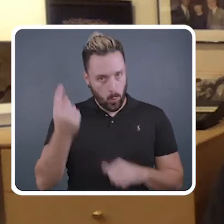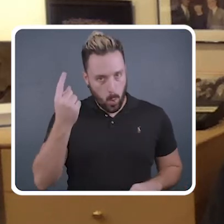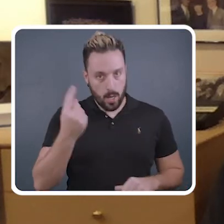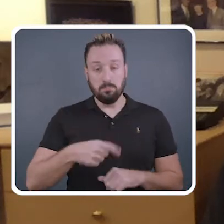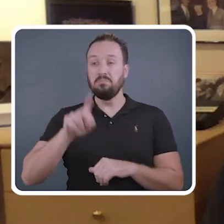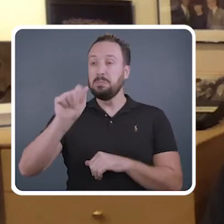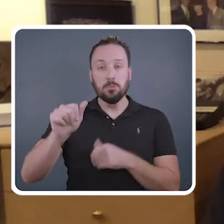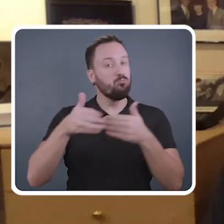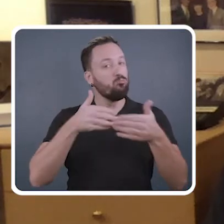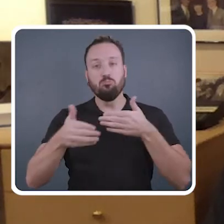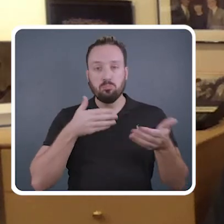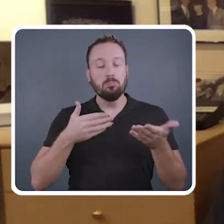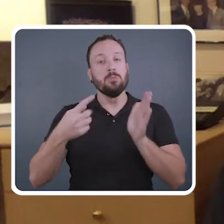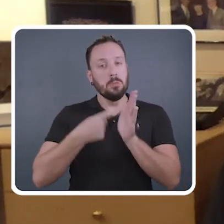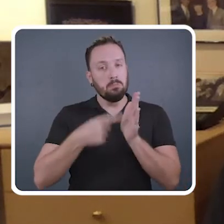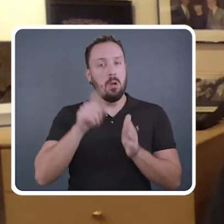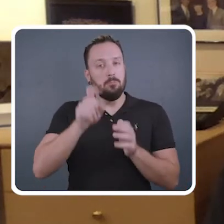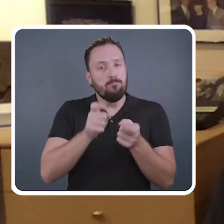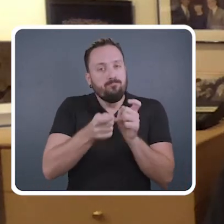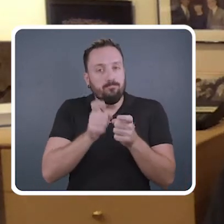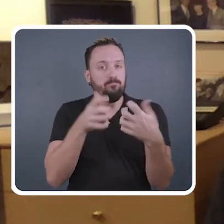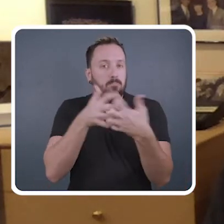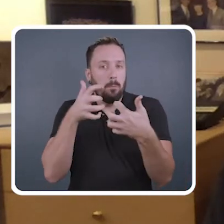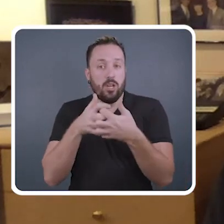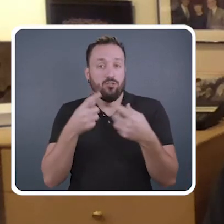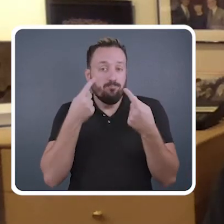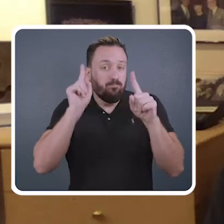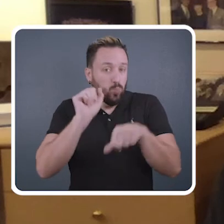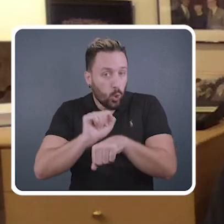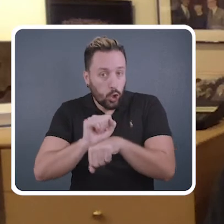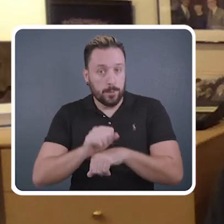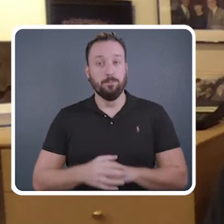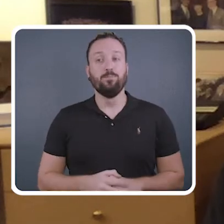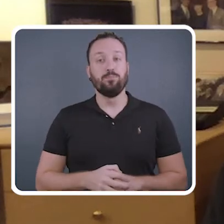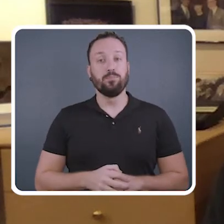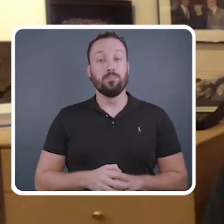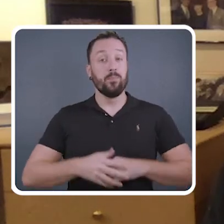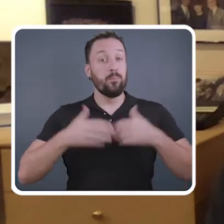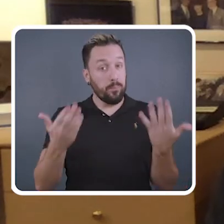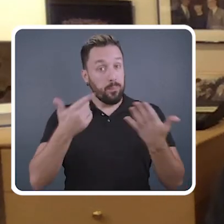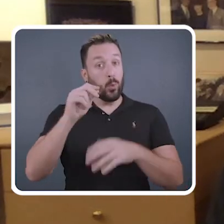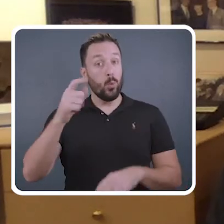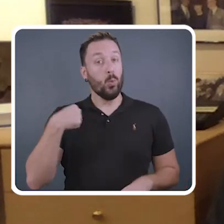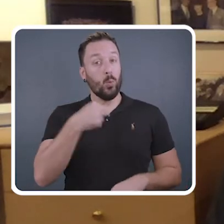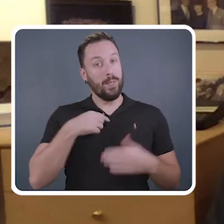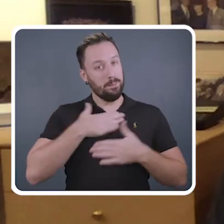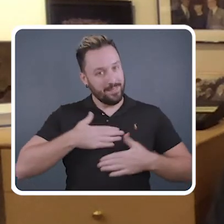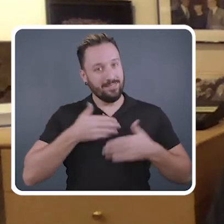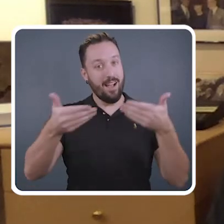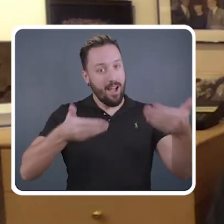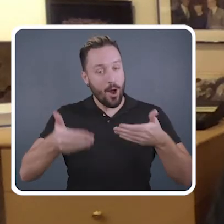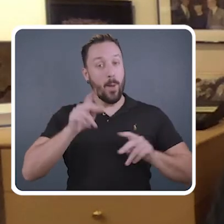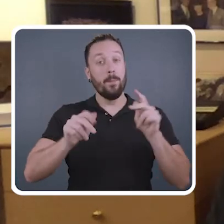Everyone, disabilities or not, sometimes needs some accommodation just to get their work done. So at Google, we're pleased to hire